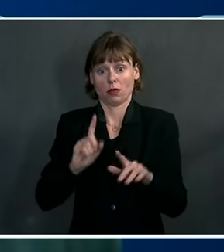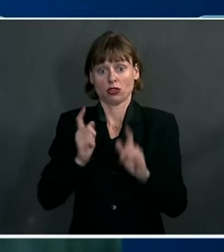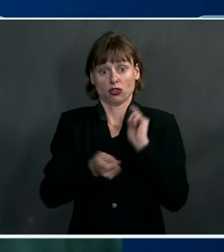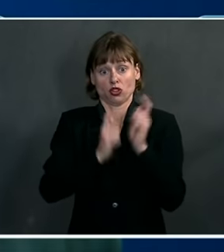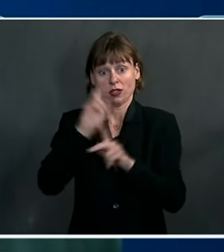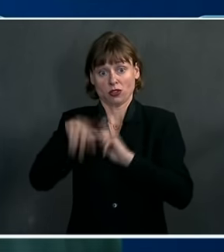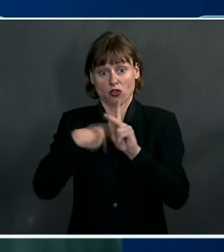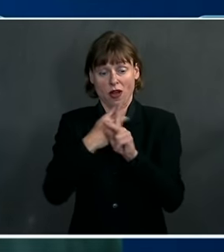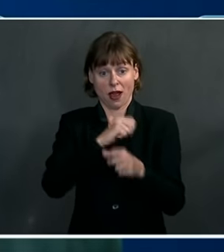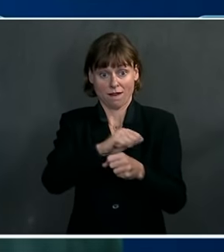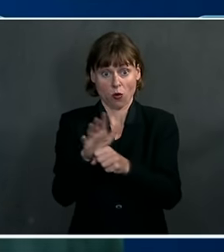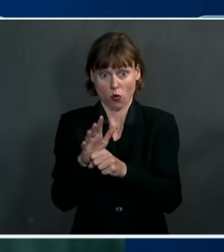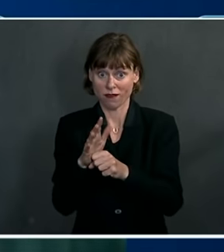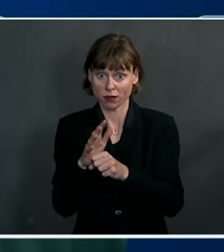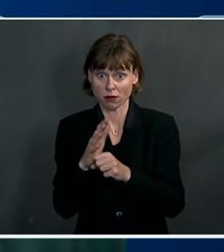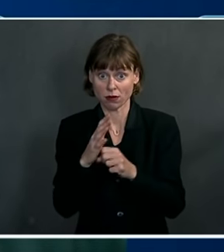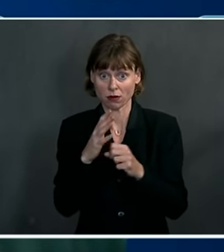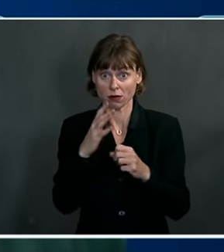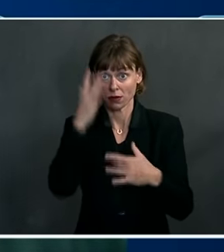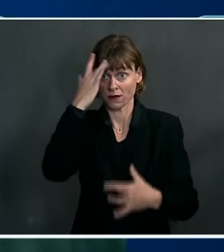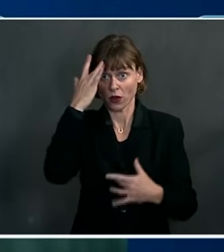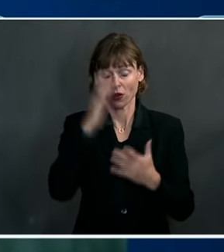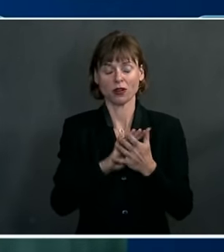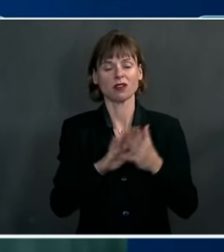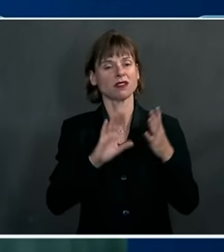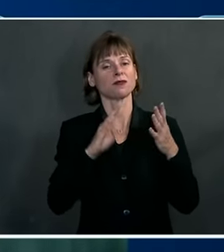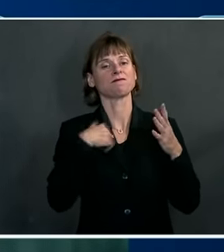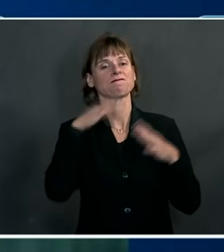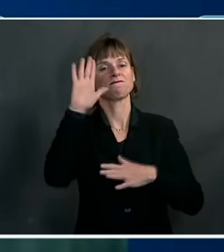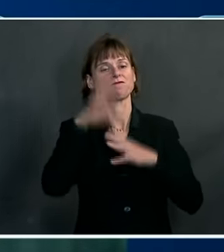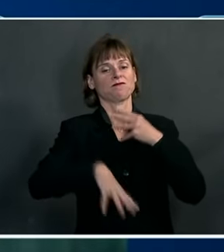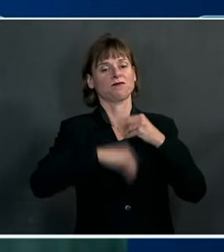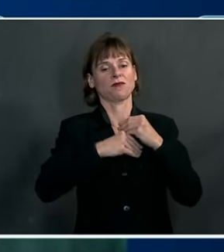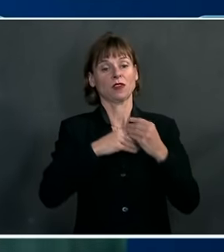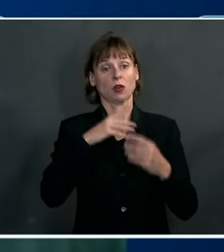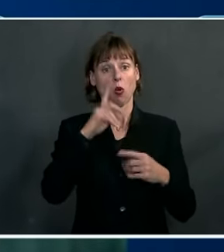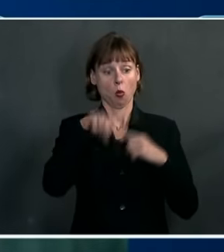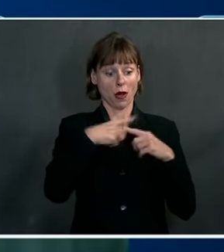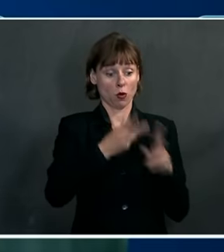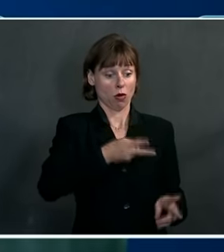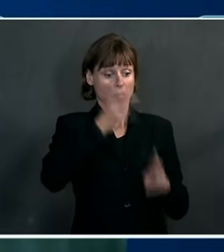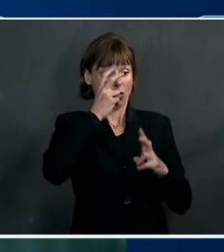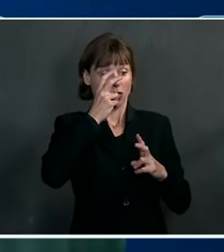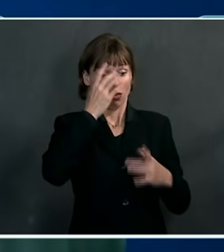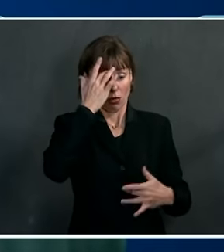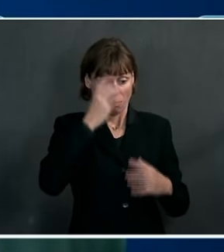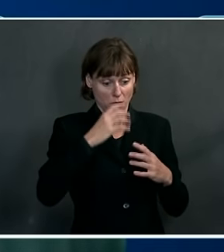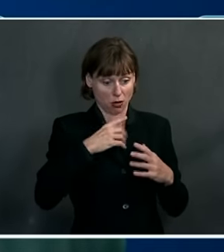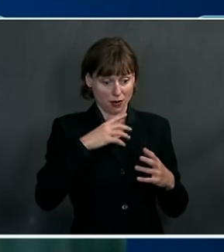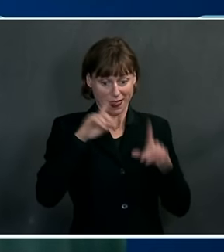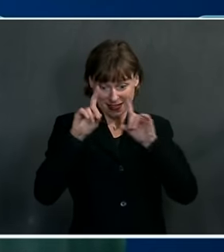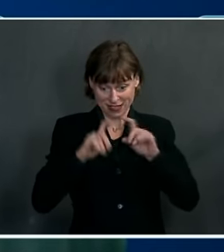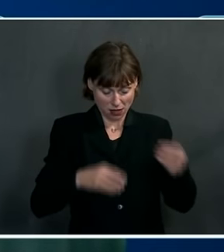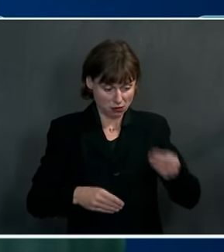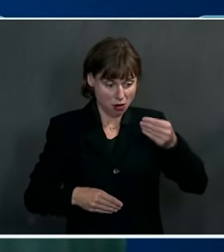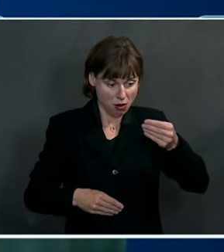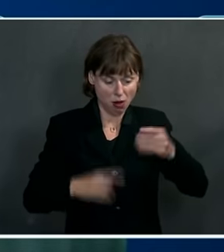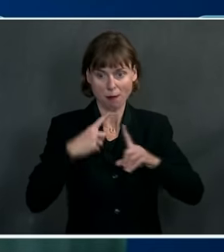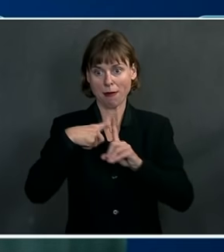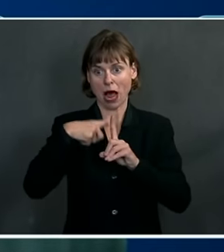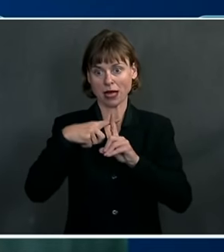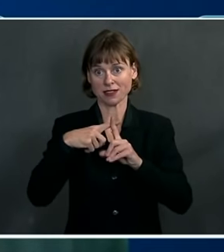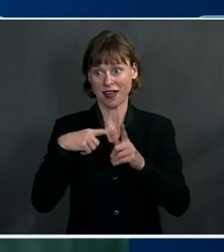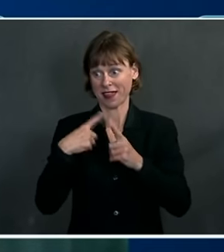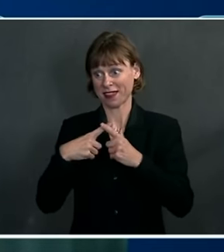one more point, and that is that by the time someone has symptoms, gets a test, has a positive result, and we get the